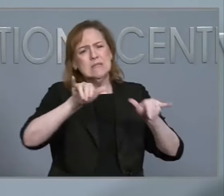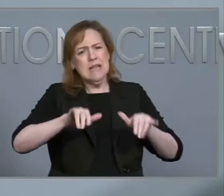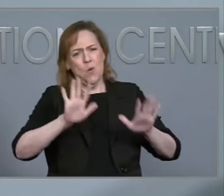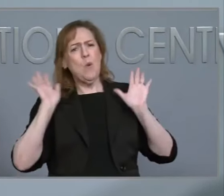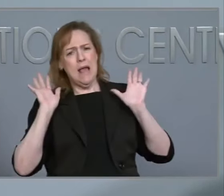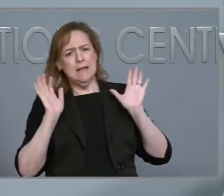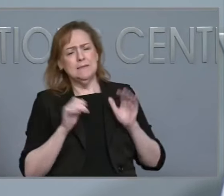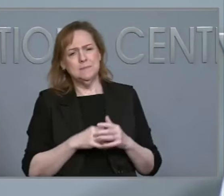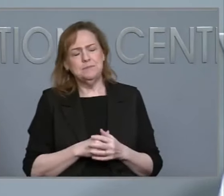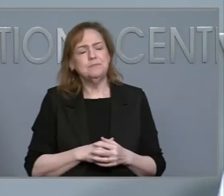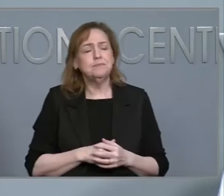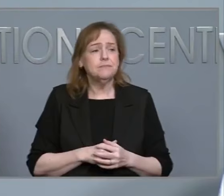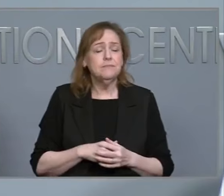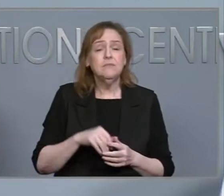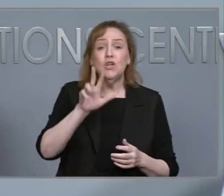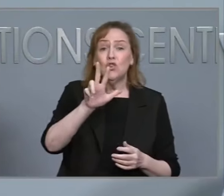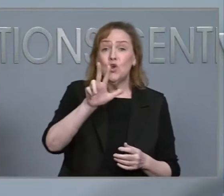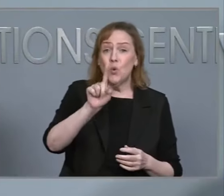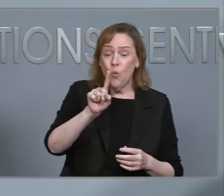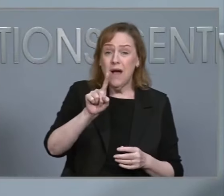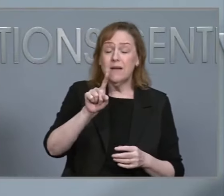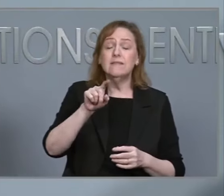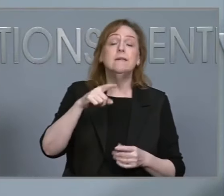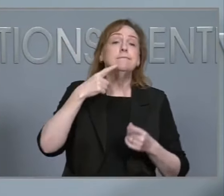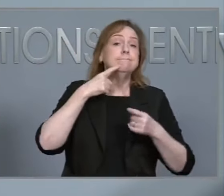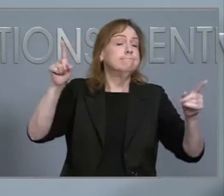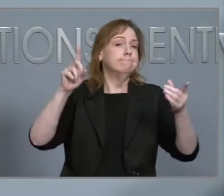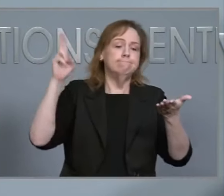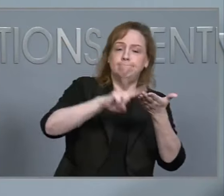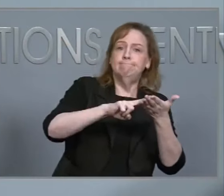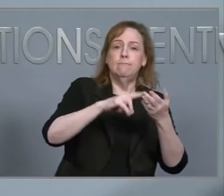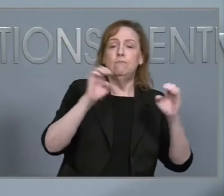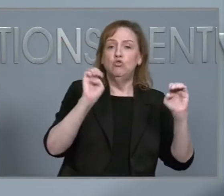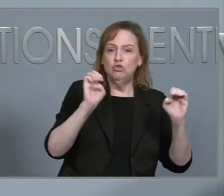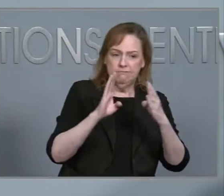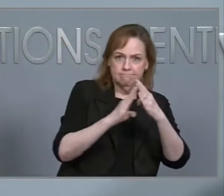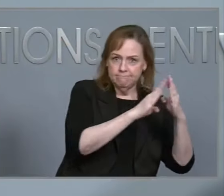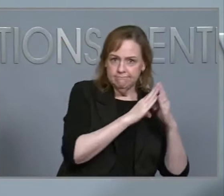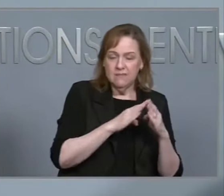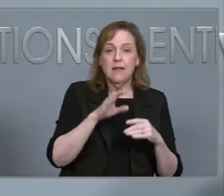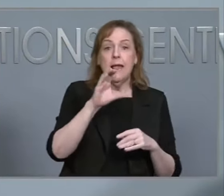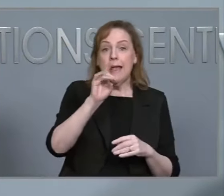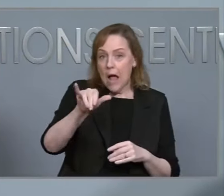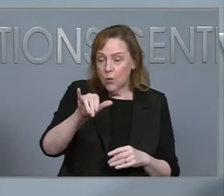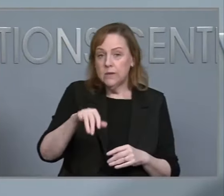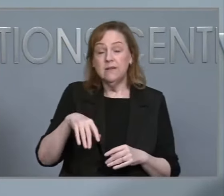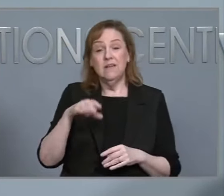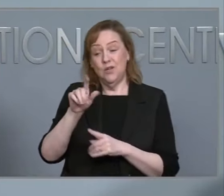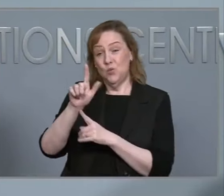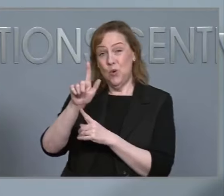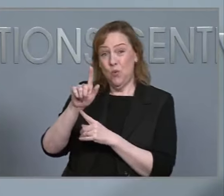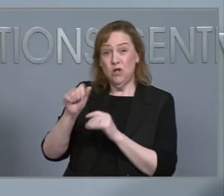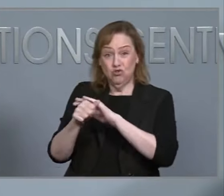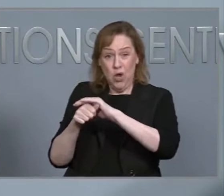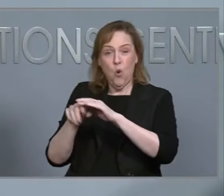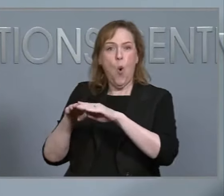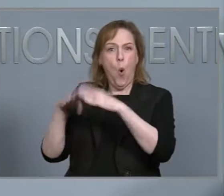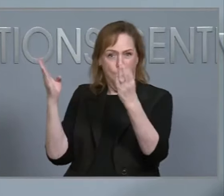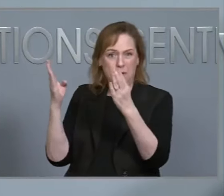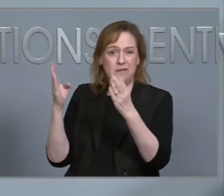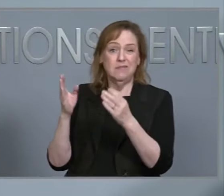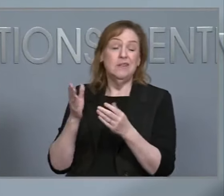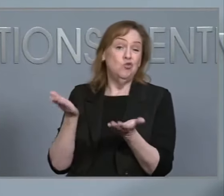of emergencies and 28 municipal states of emergency, with 24 shelters open with over 1,000 individuals being served.